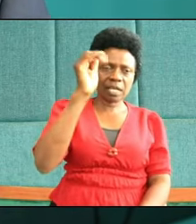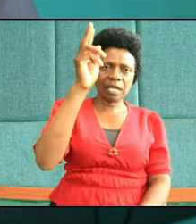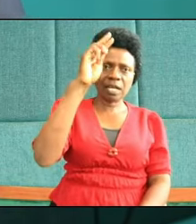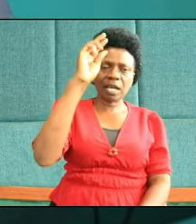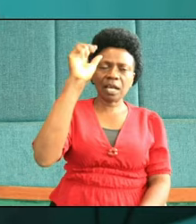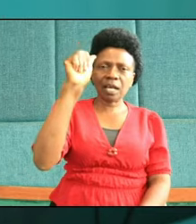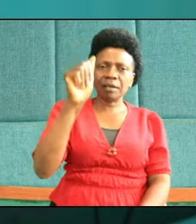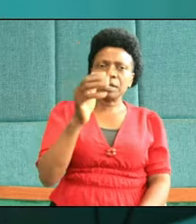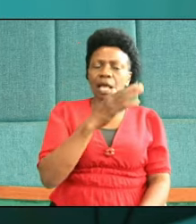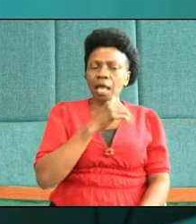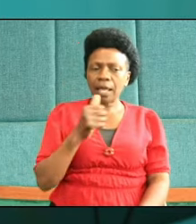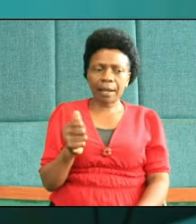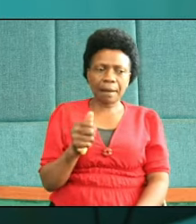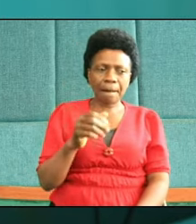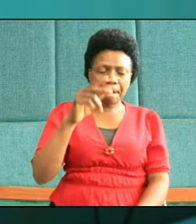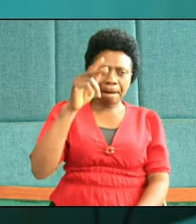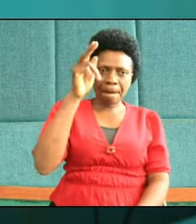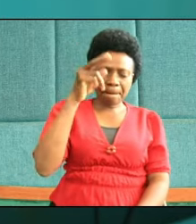52 AD.